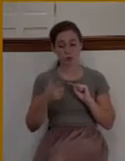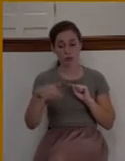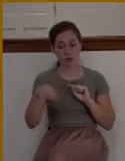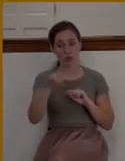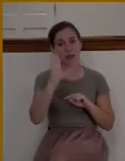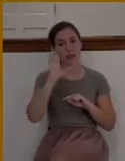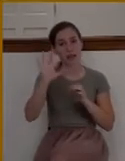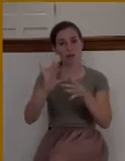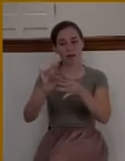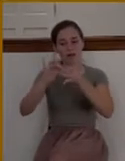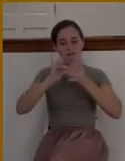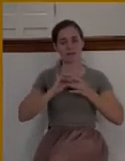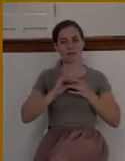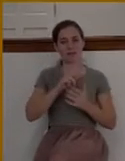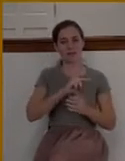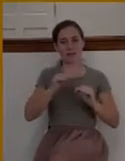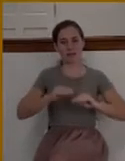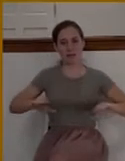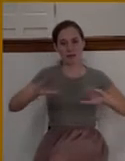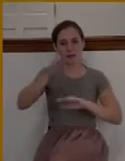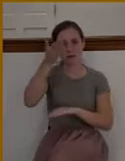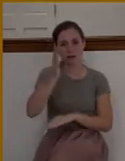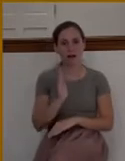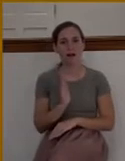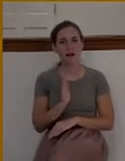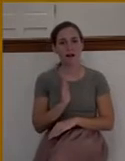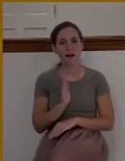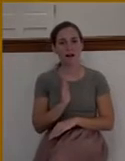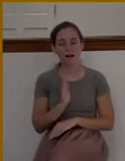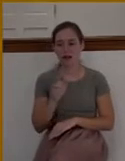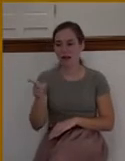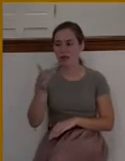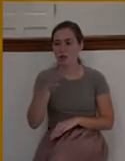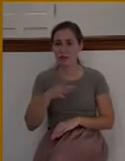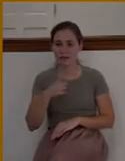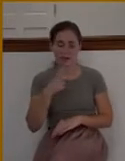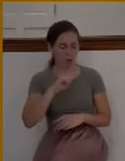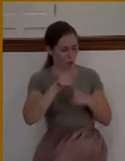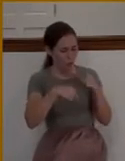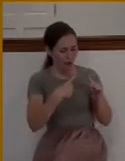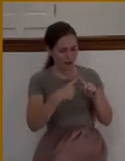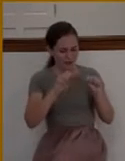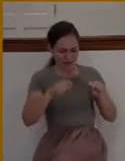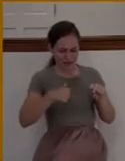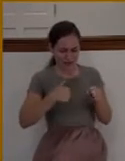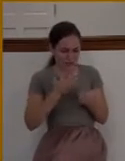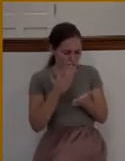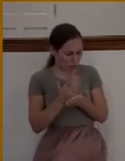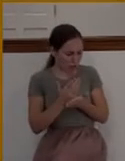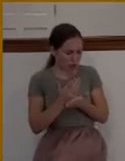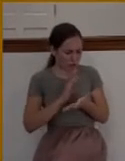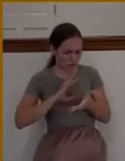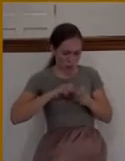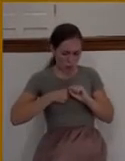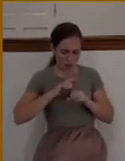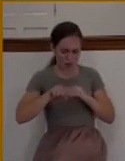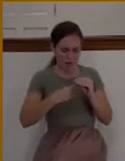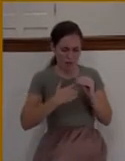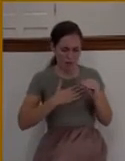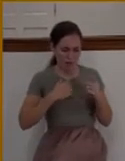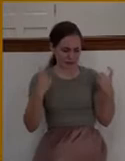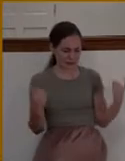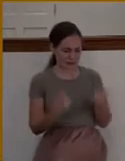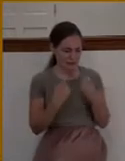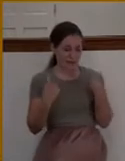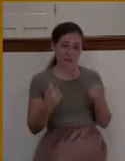mourning and crying over your sin? And I said, well, really, as a believer, you never